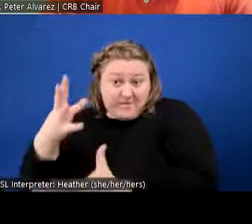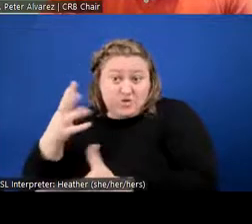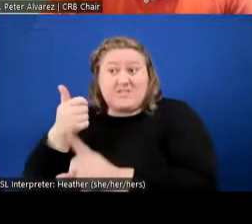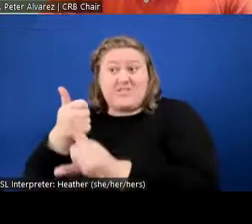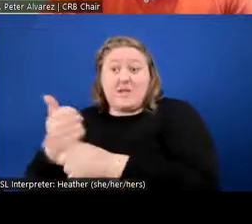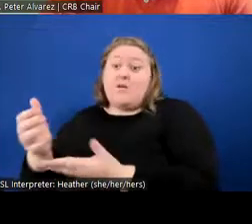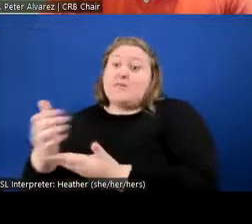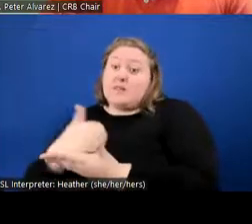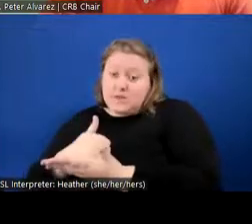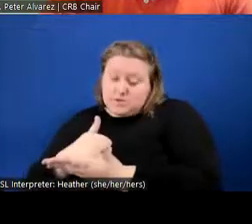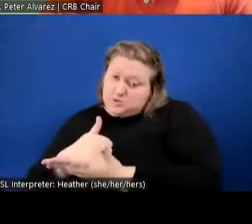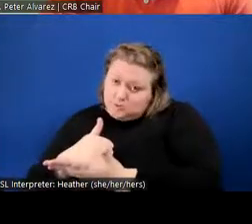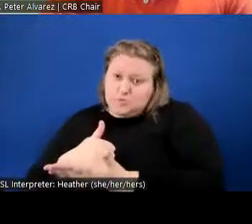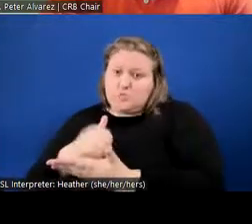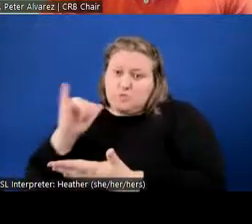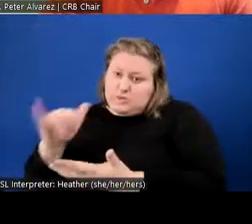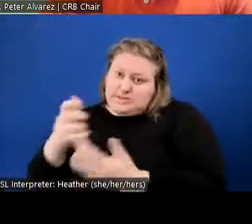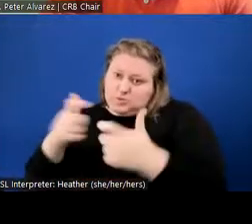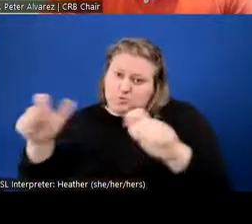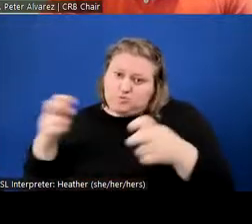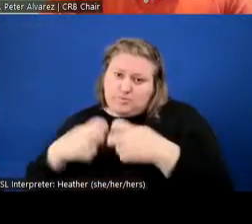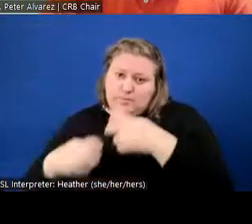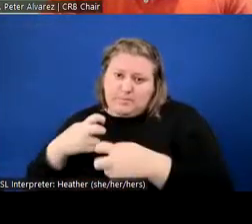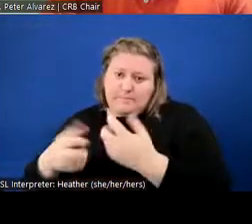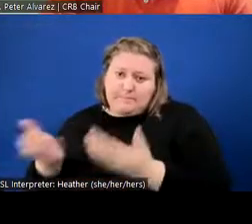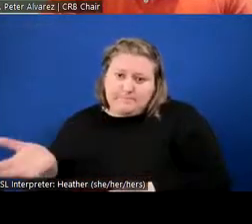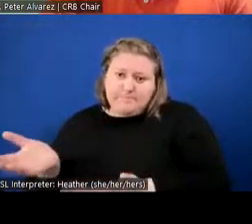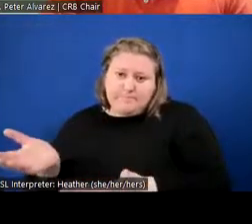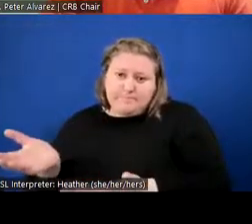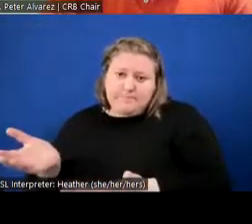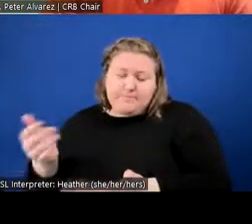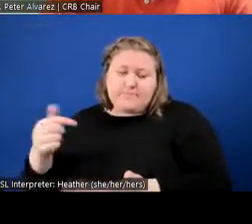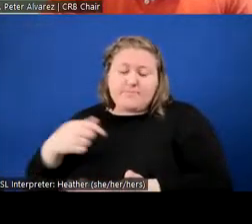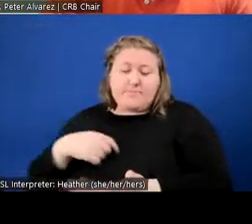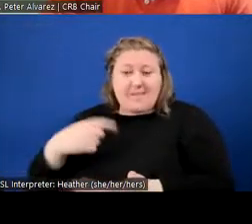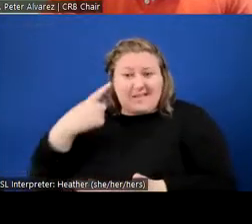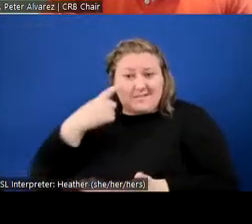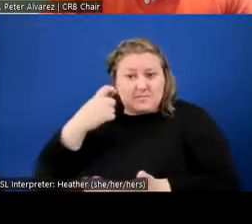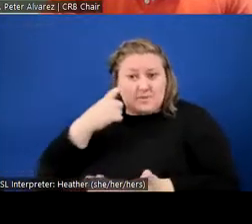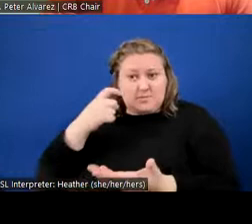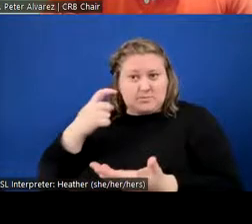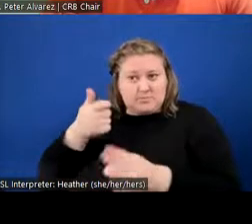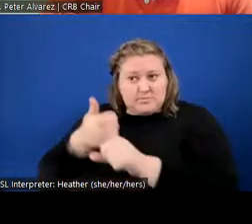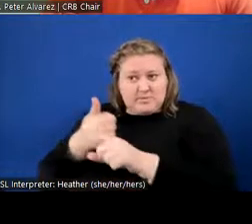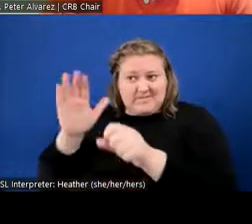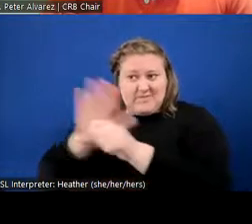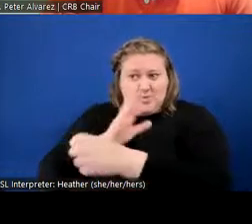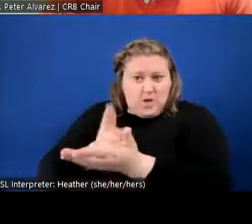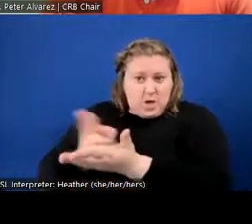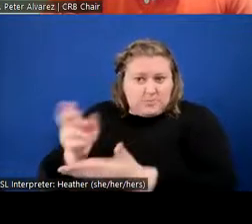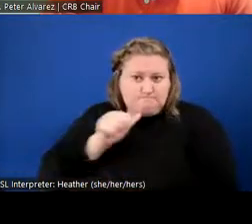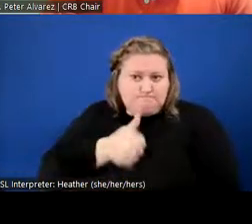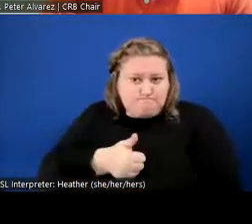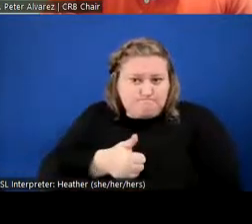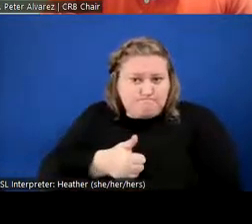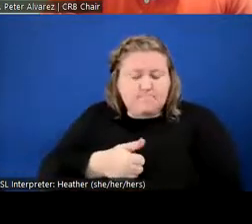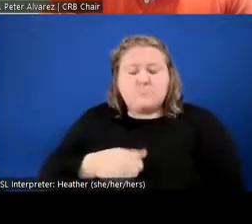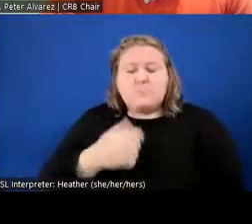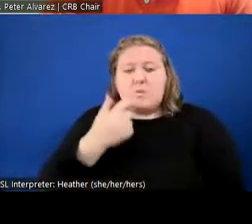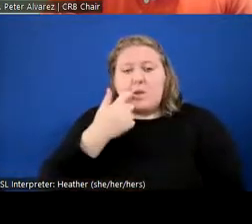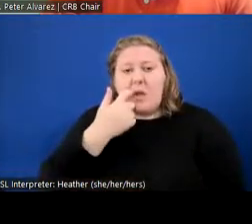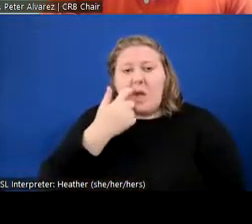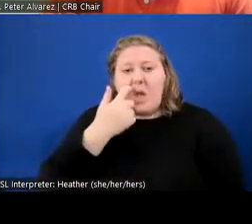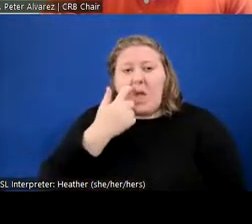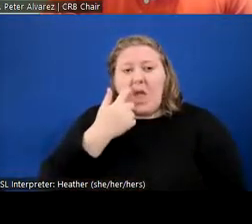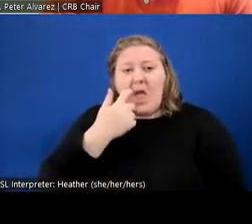it, that's inherently problematic because I suspect that they're not being entirely truthful. The real question that I